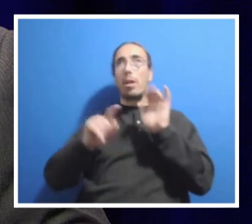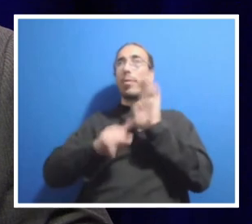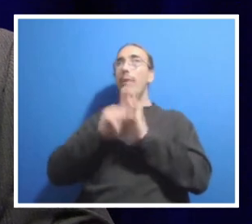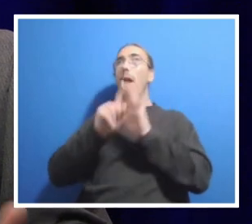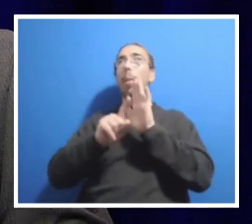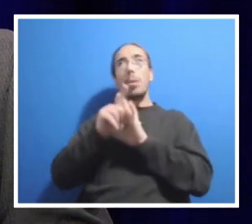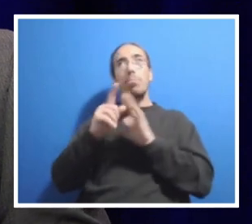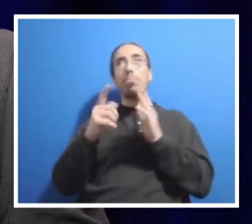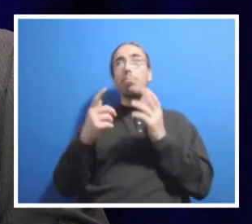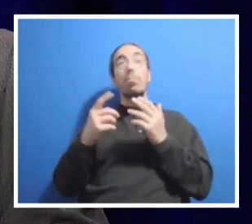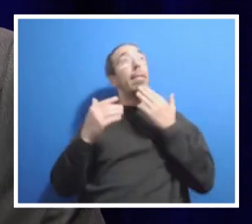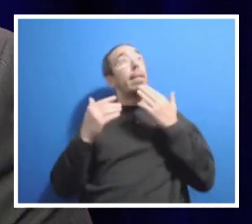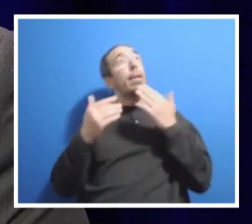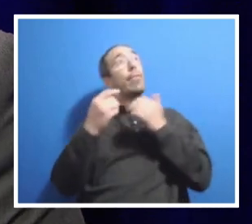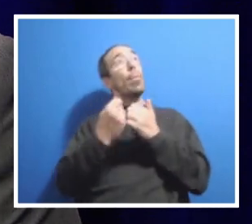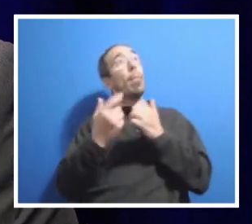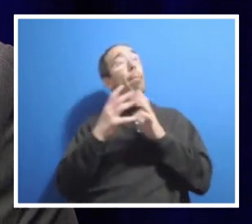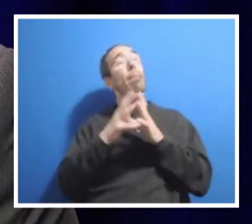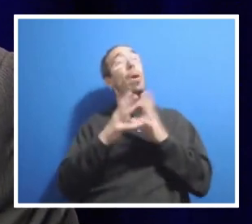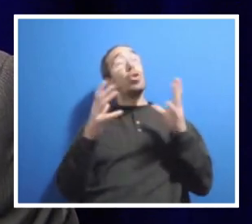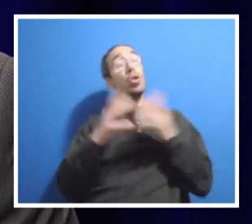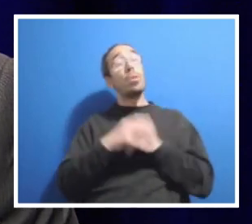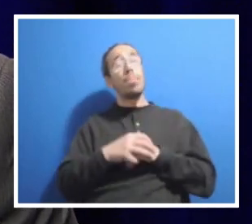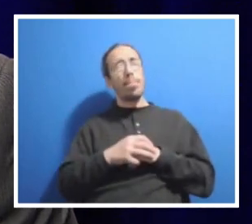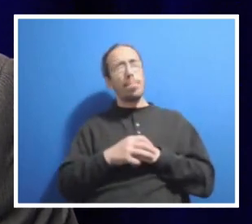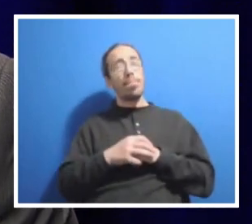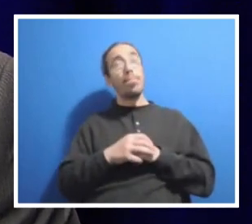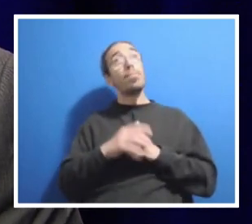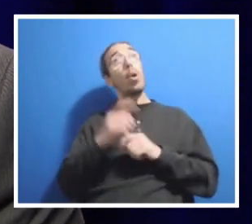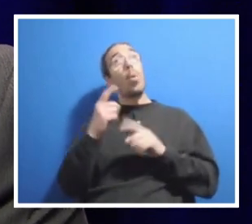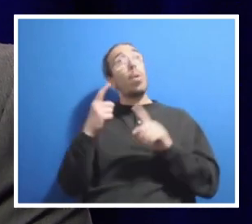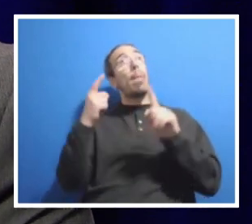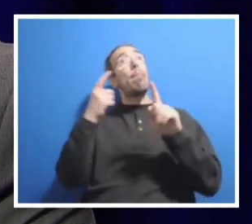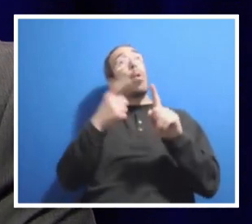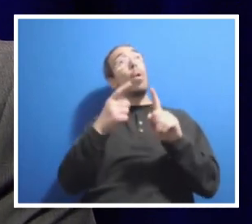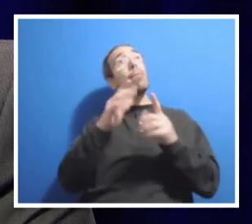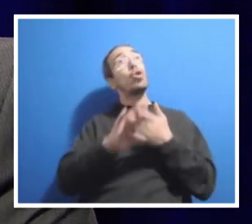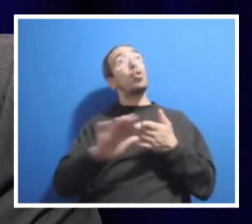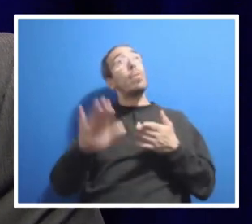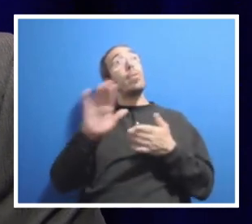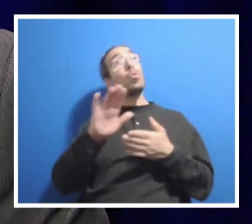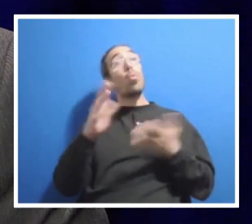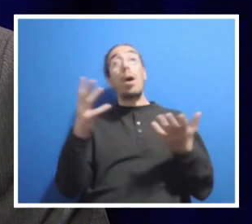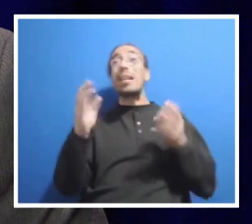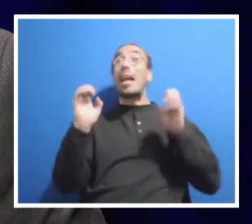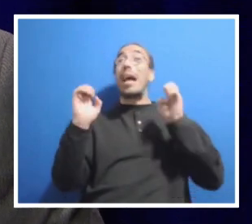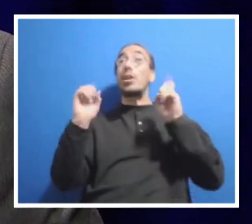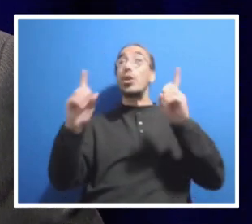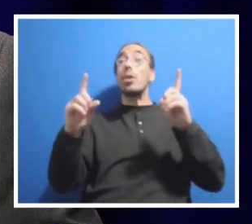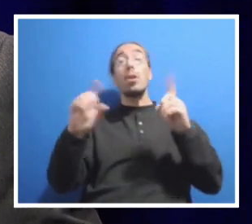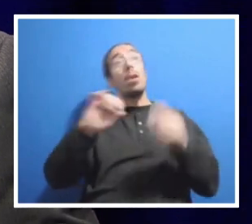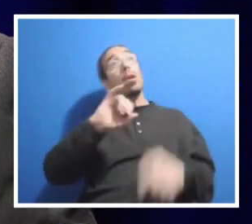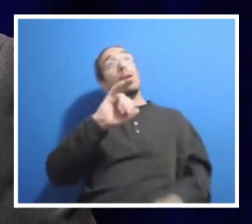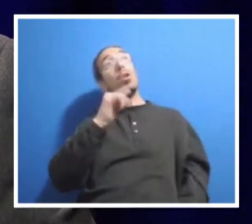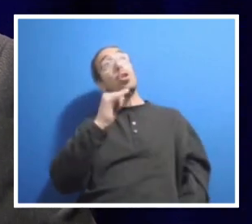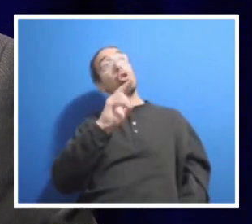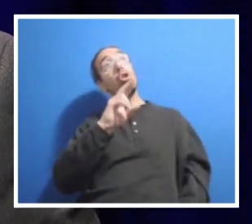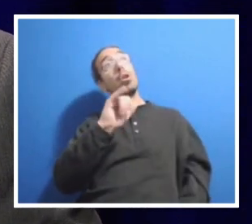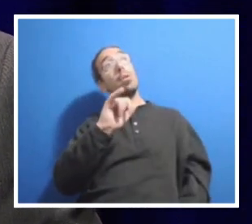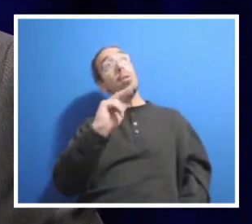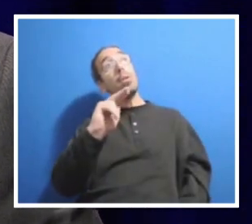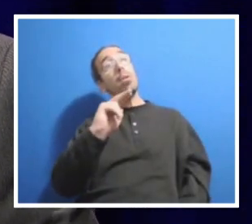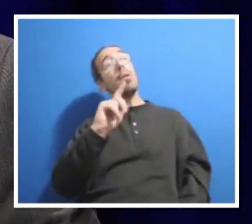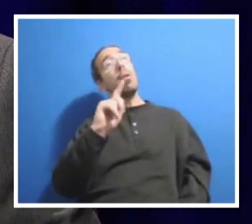One of the core missions of a university is obviously education. So, Justin, a question for you. Are all of the faculty positions